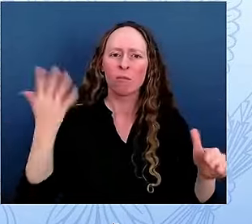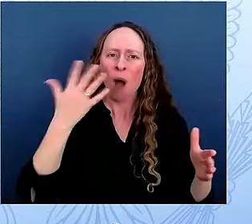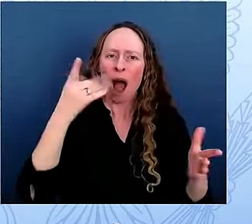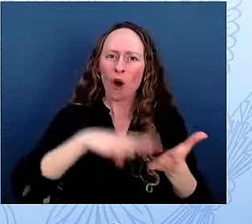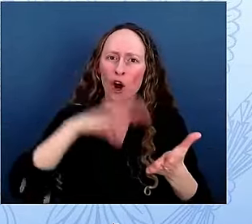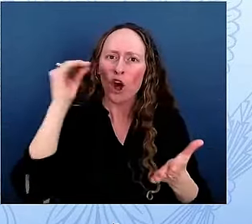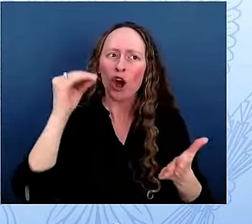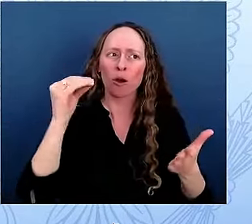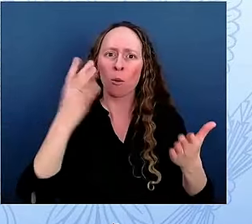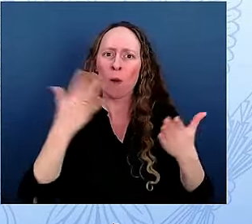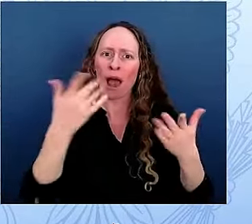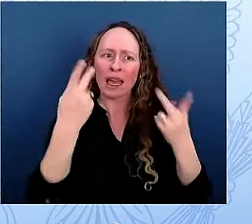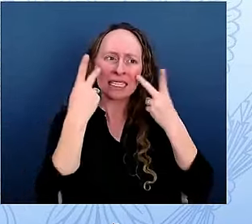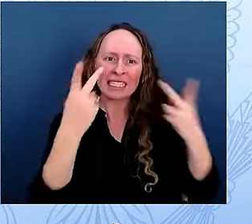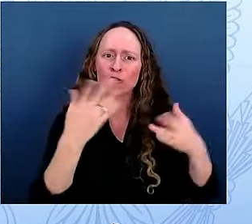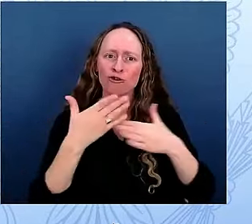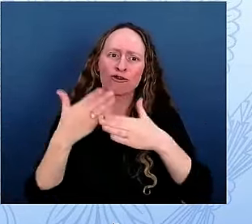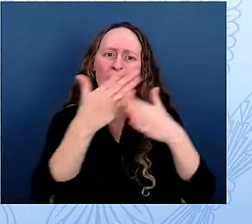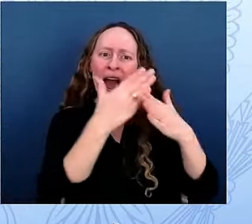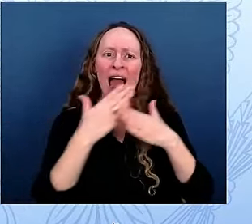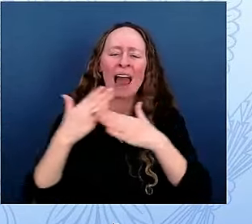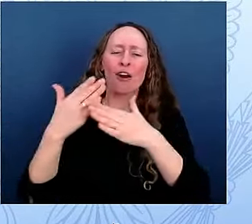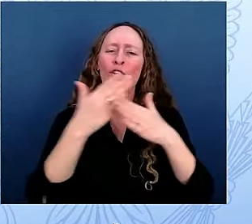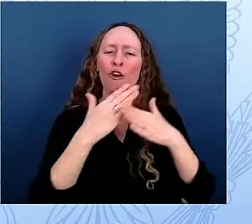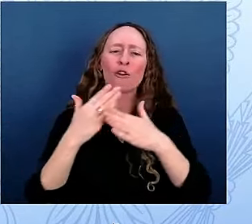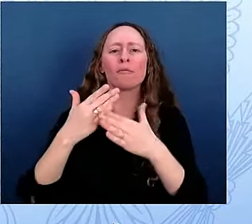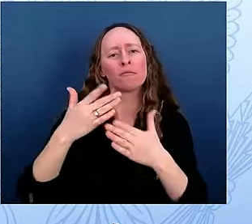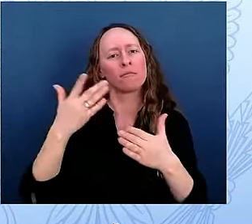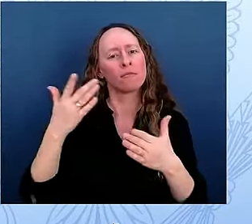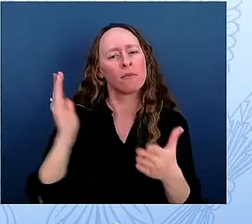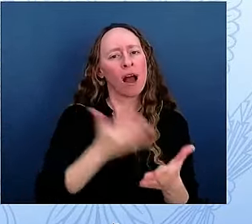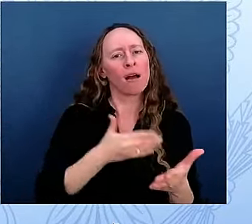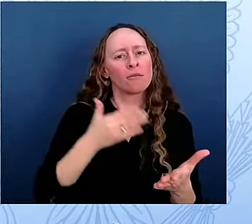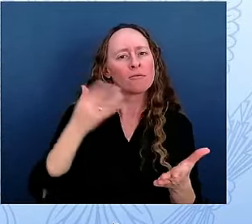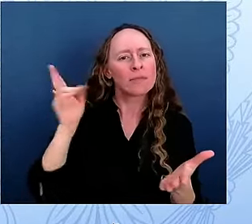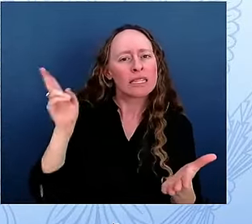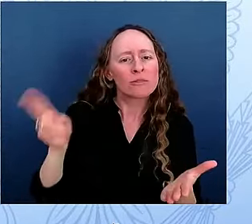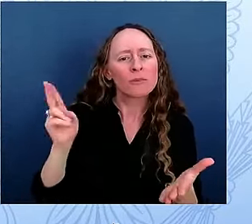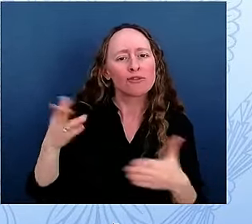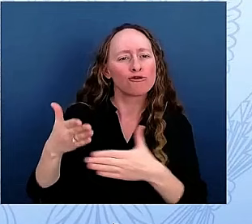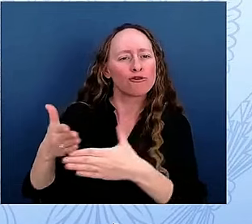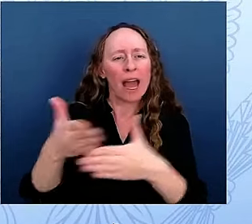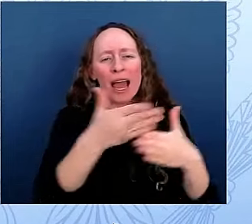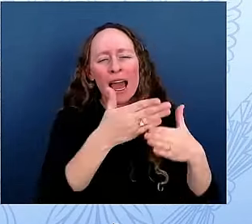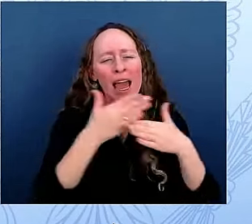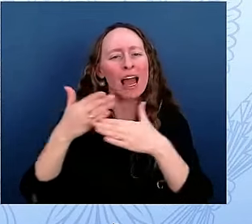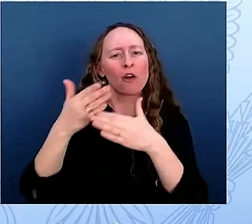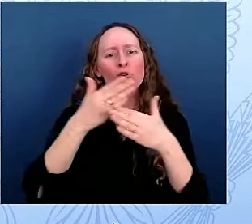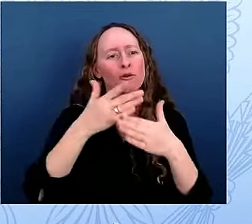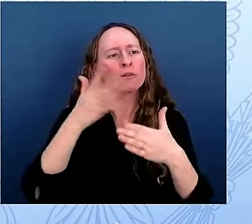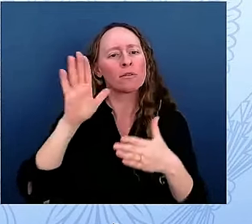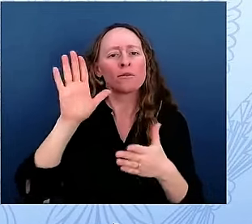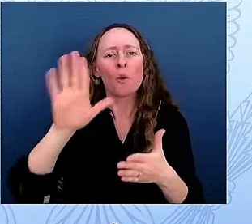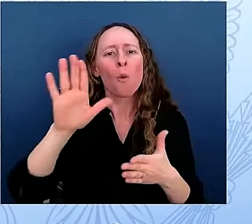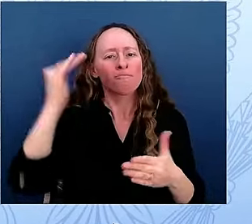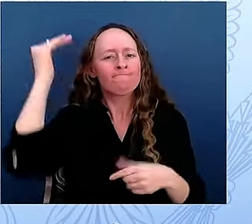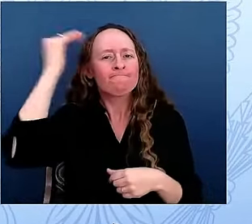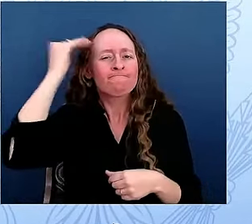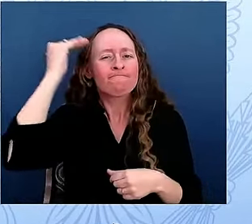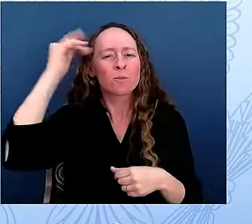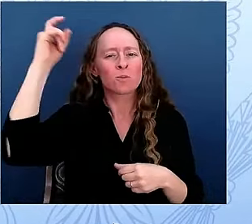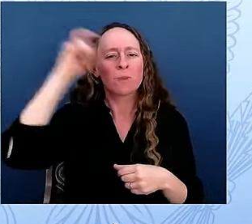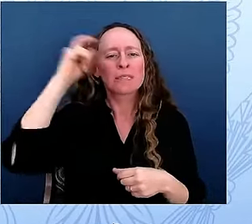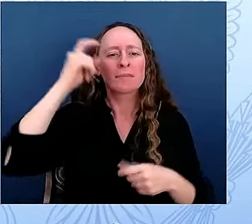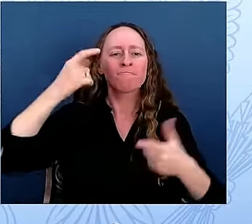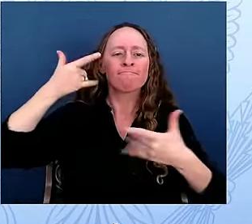Keep that wisdom with you as you shape the future of our nation. And maybe one day, and I'm